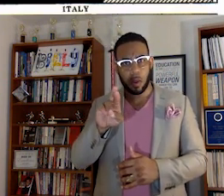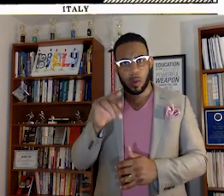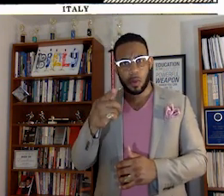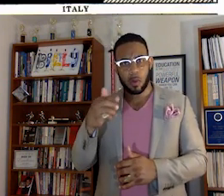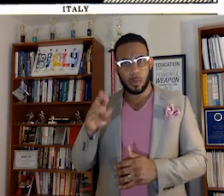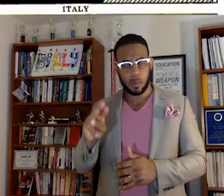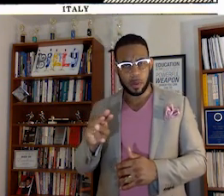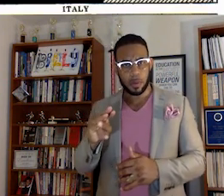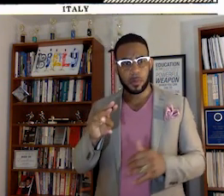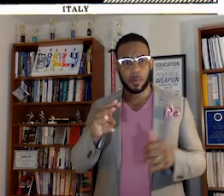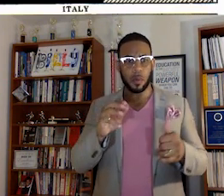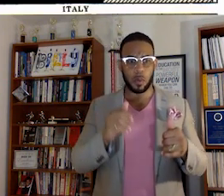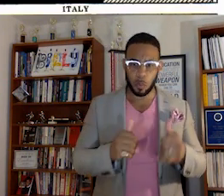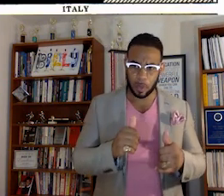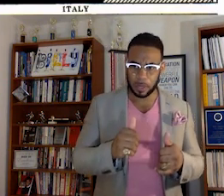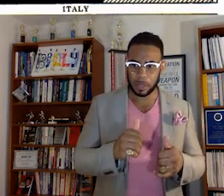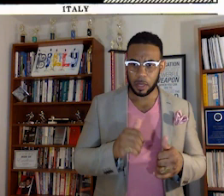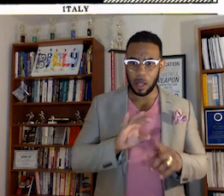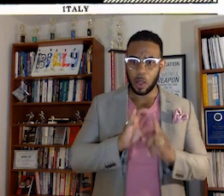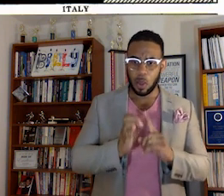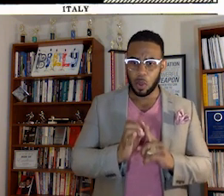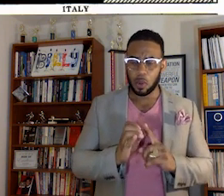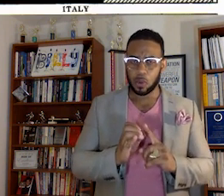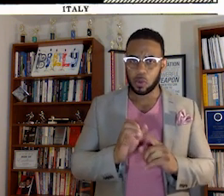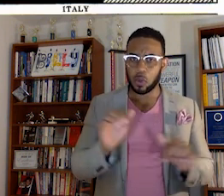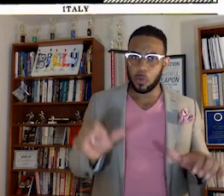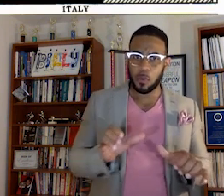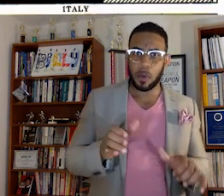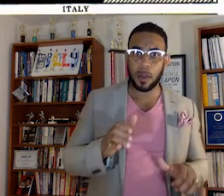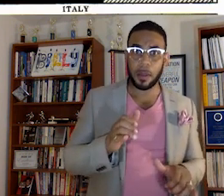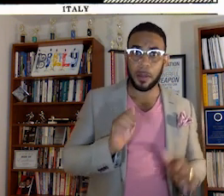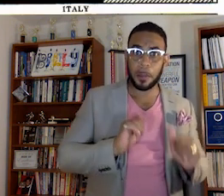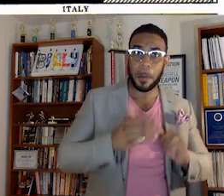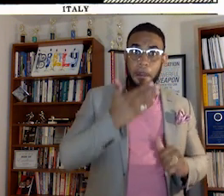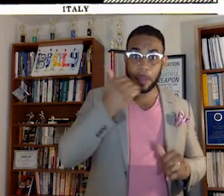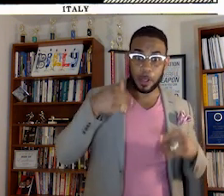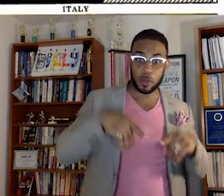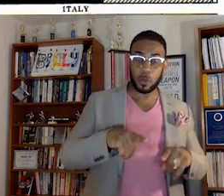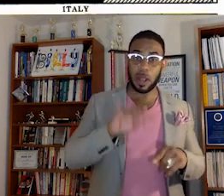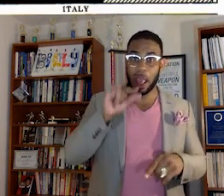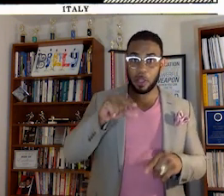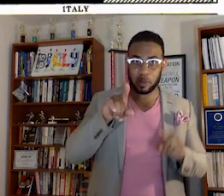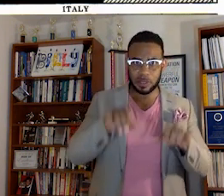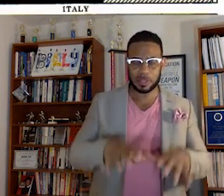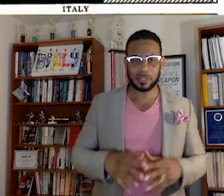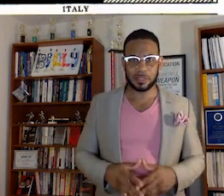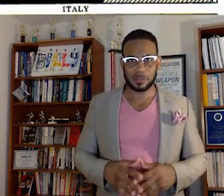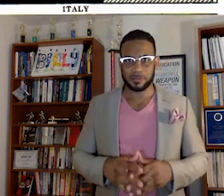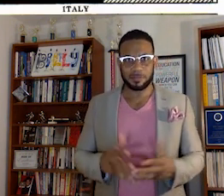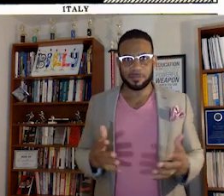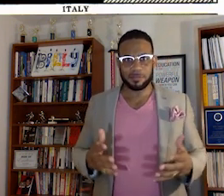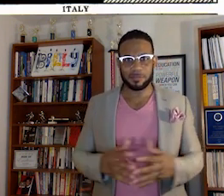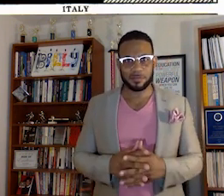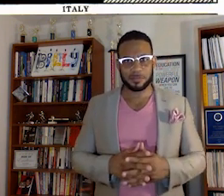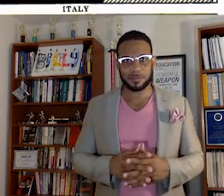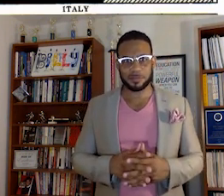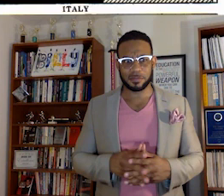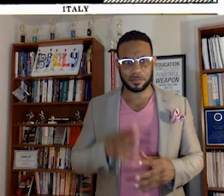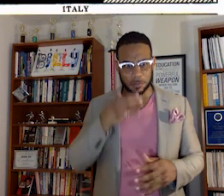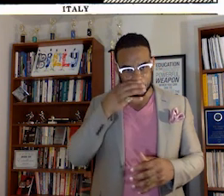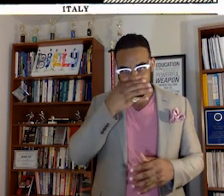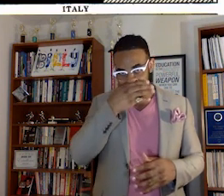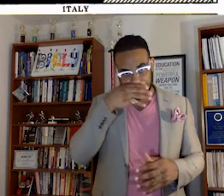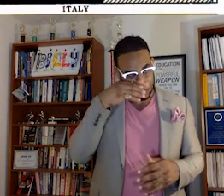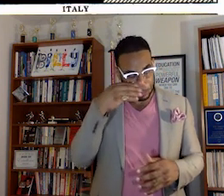cultures perform best during the IQ test. Nate Rose